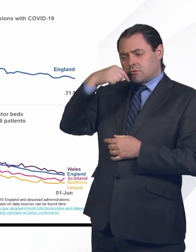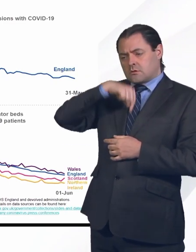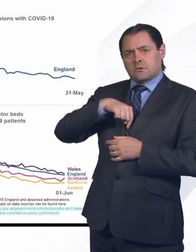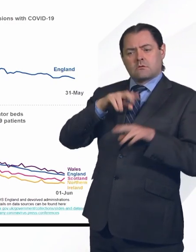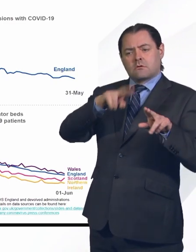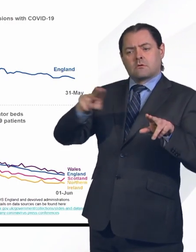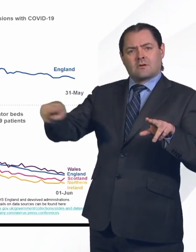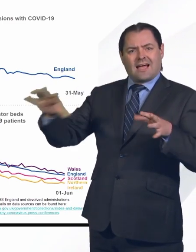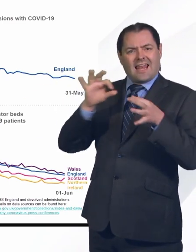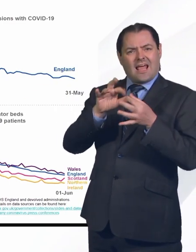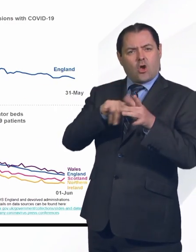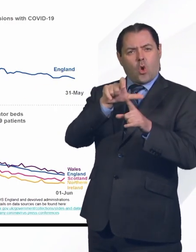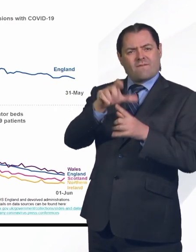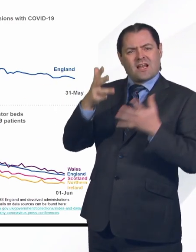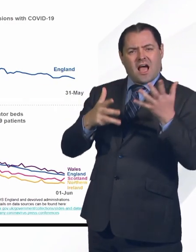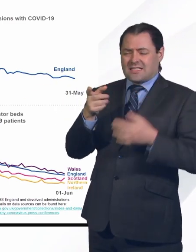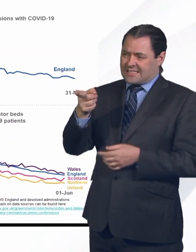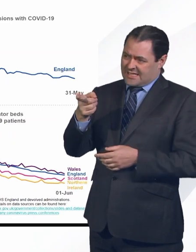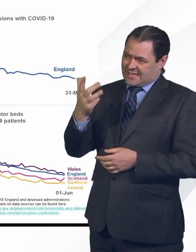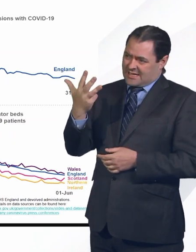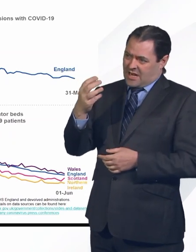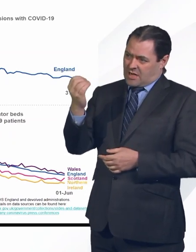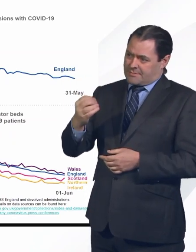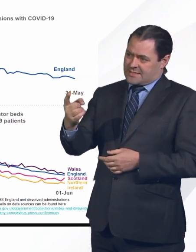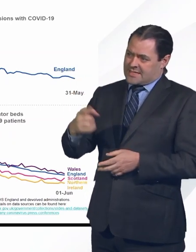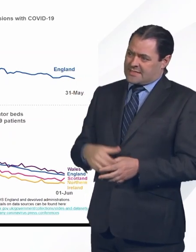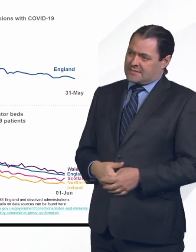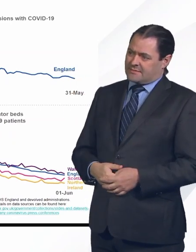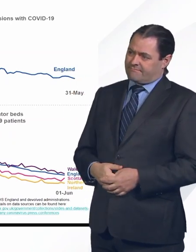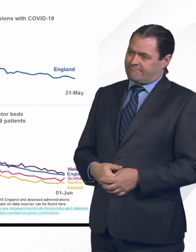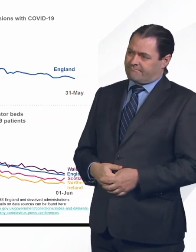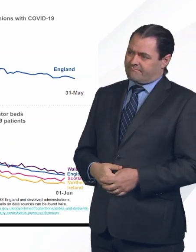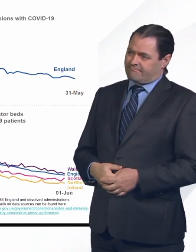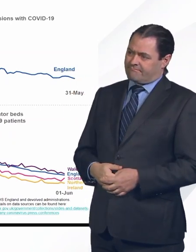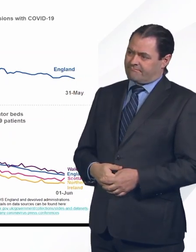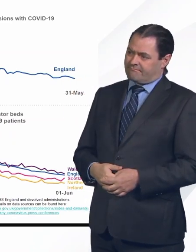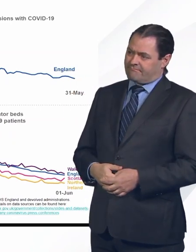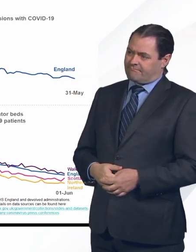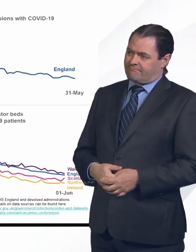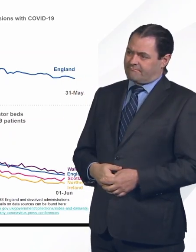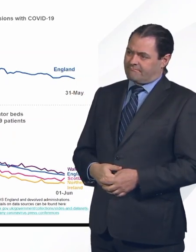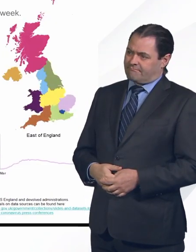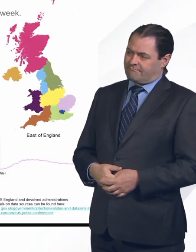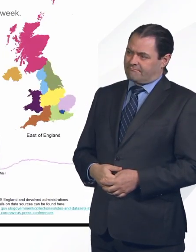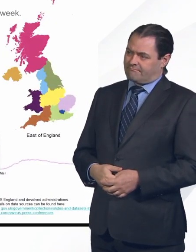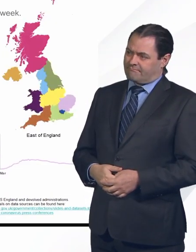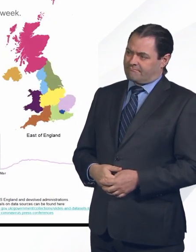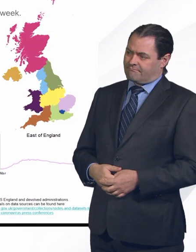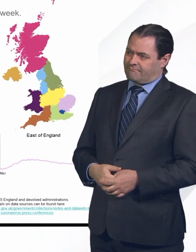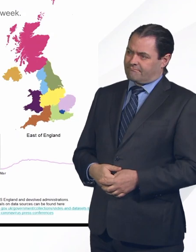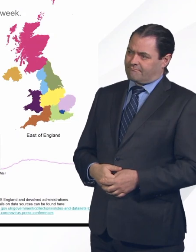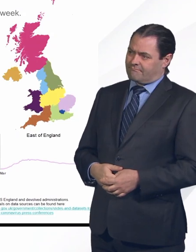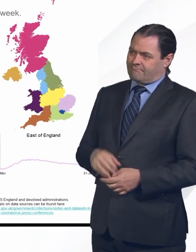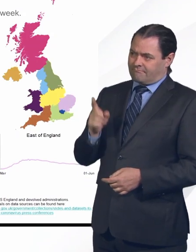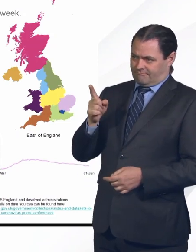that are occupied by patients with coronavirus remains at 9%. Next